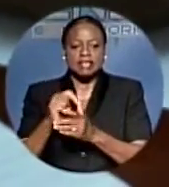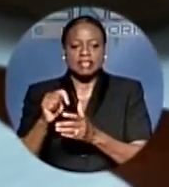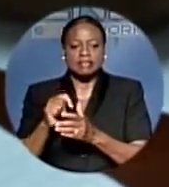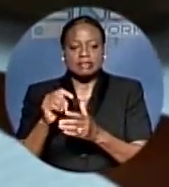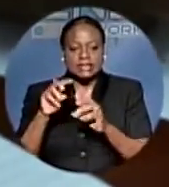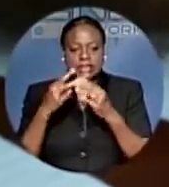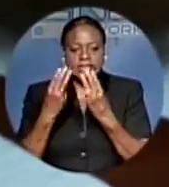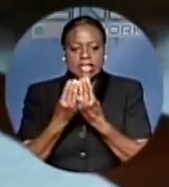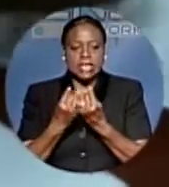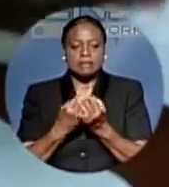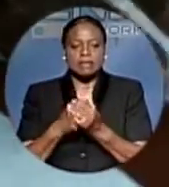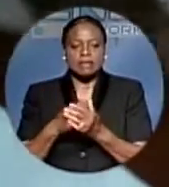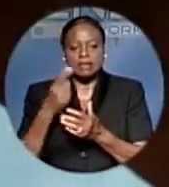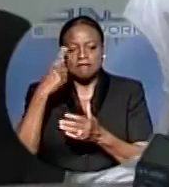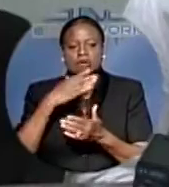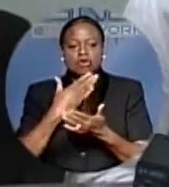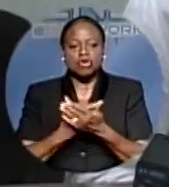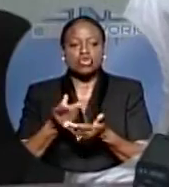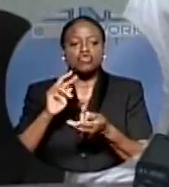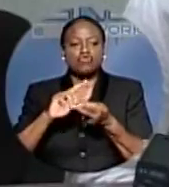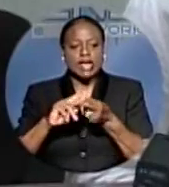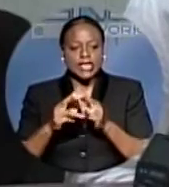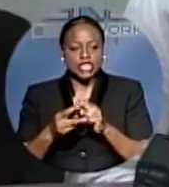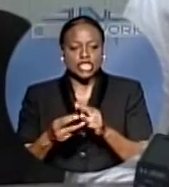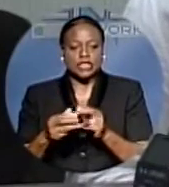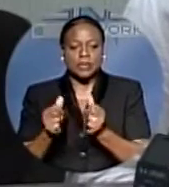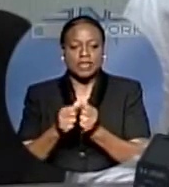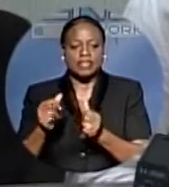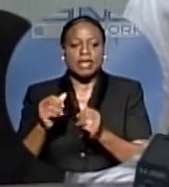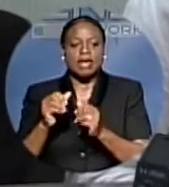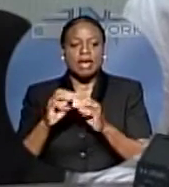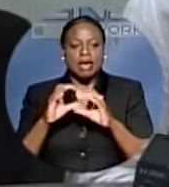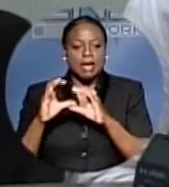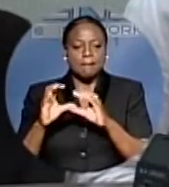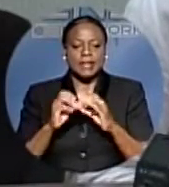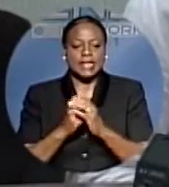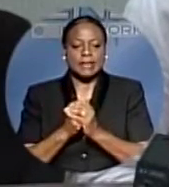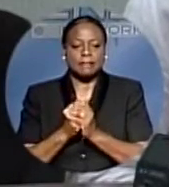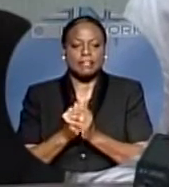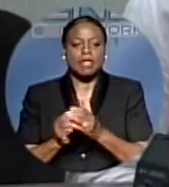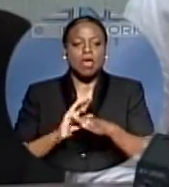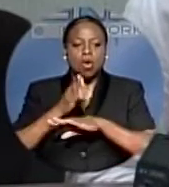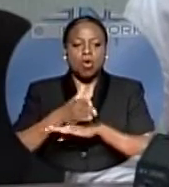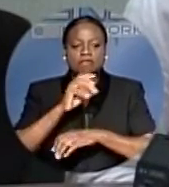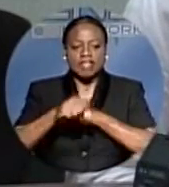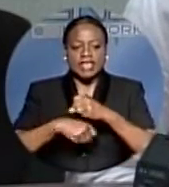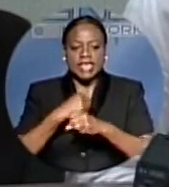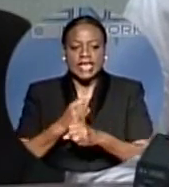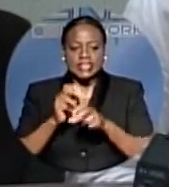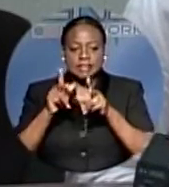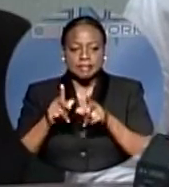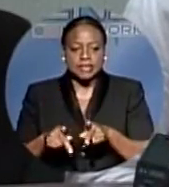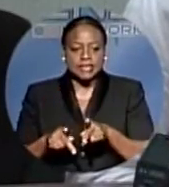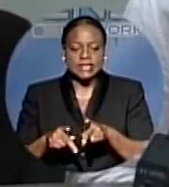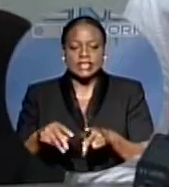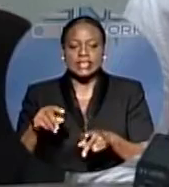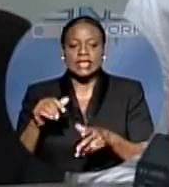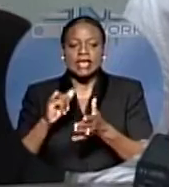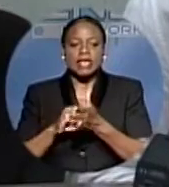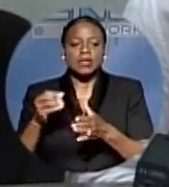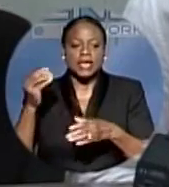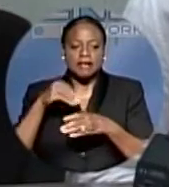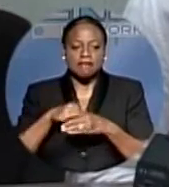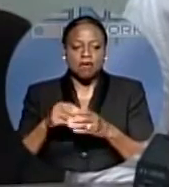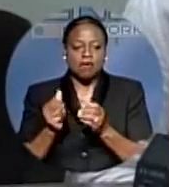the company. Over the years, and the persons that I've been involved with in this contract, you have made it,